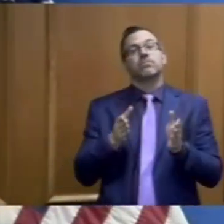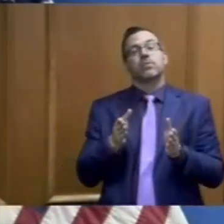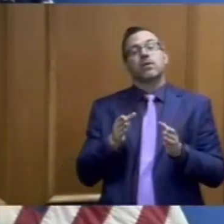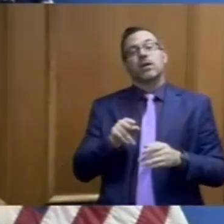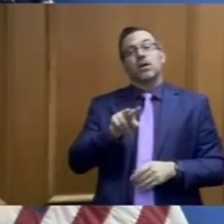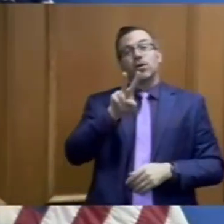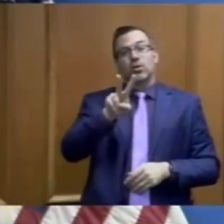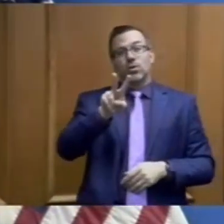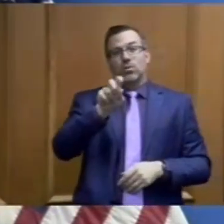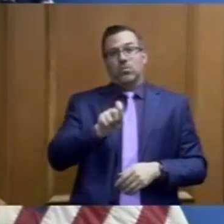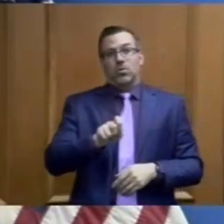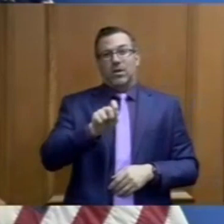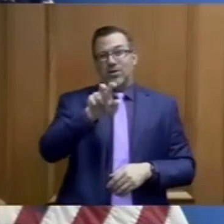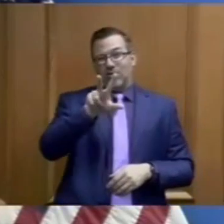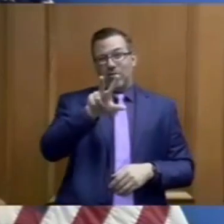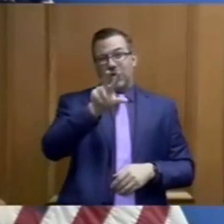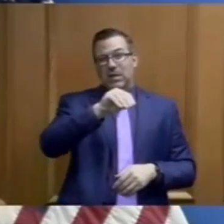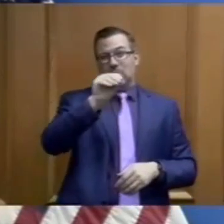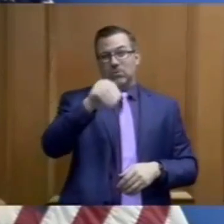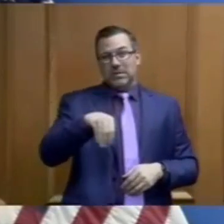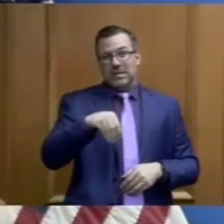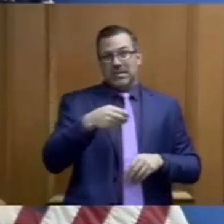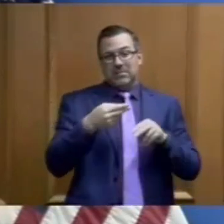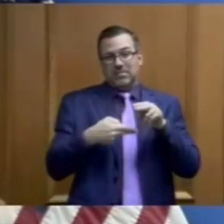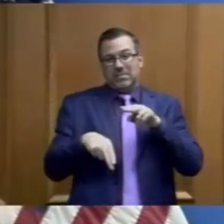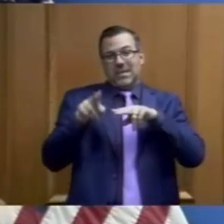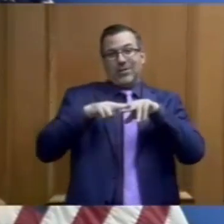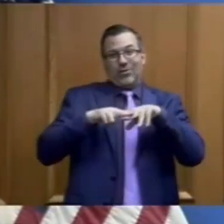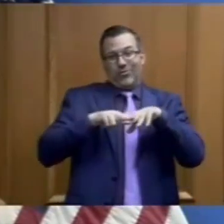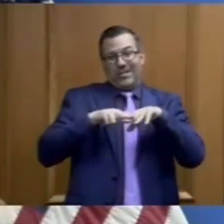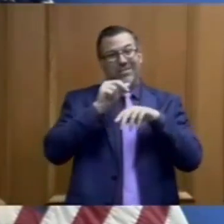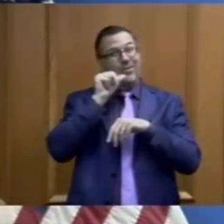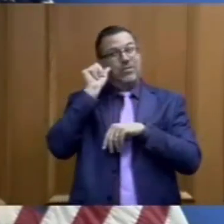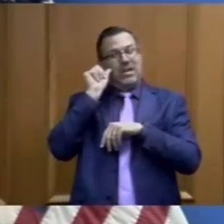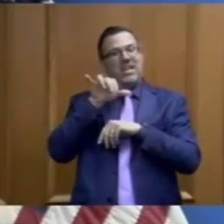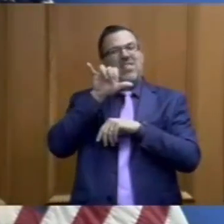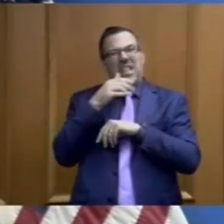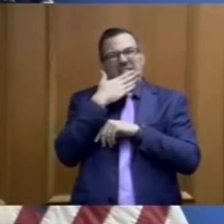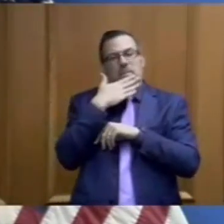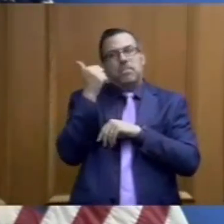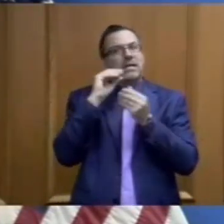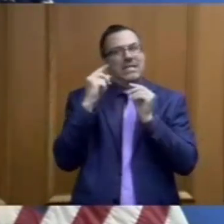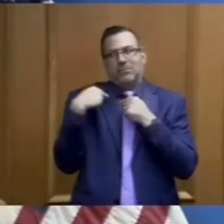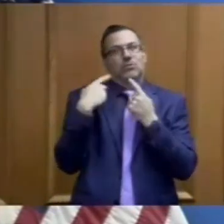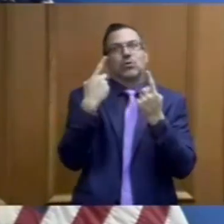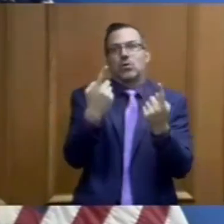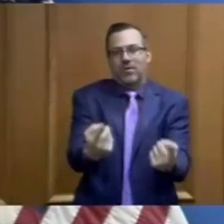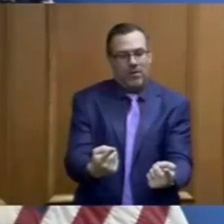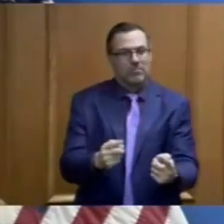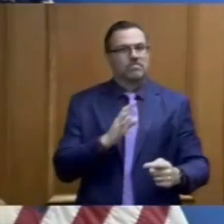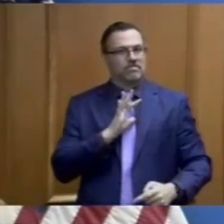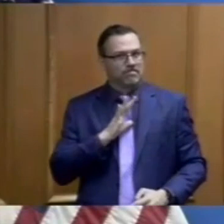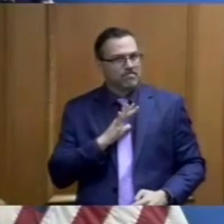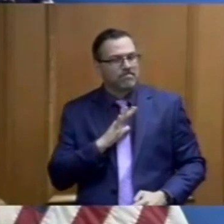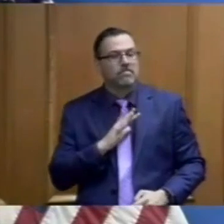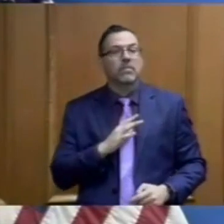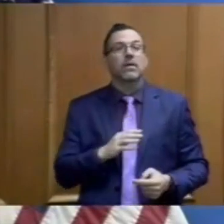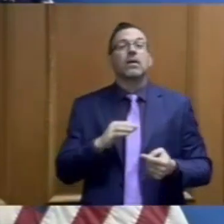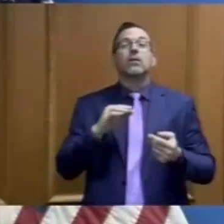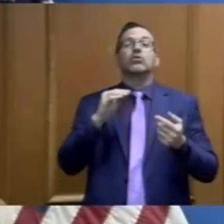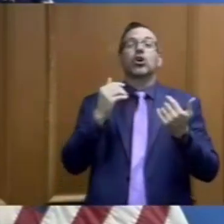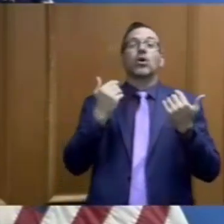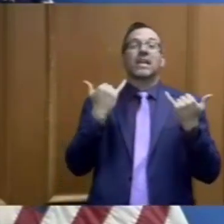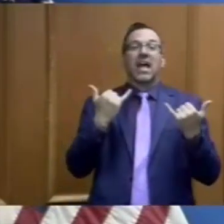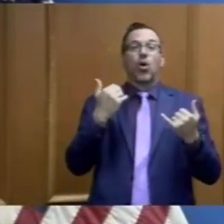.3 percent increase of day-over-day is our lowest ever, which means that now that we've had 17 days'